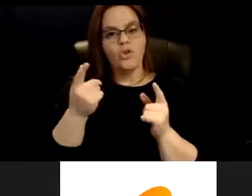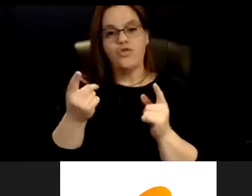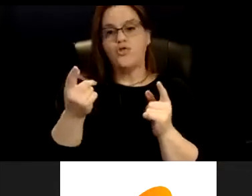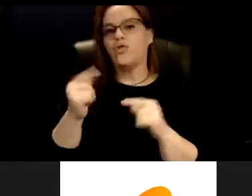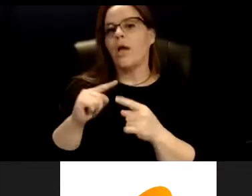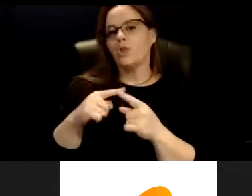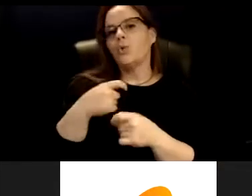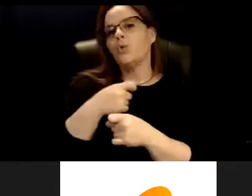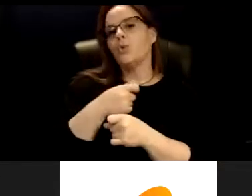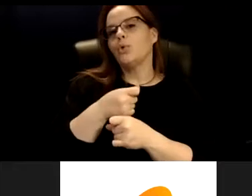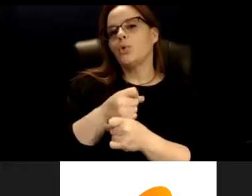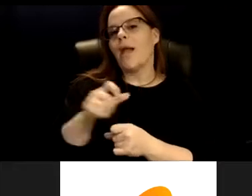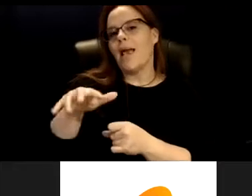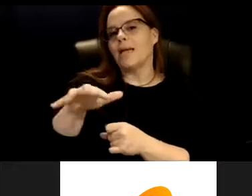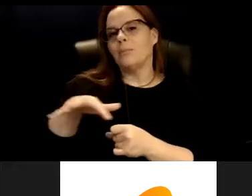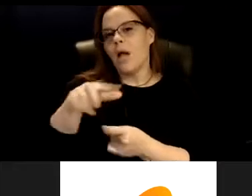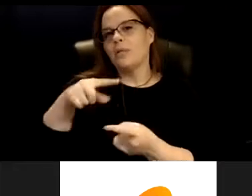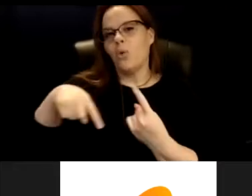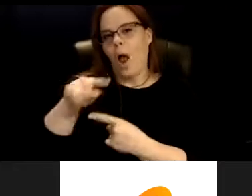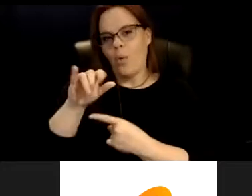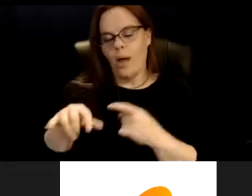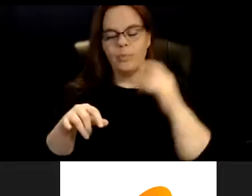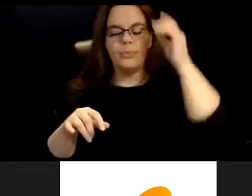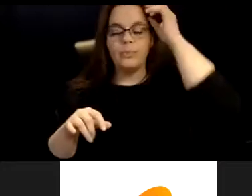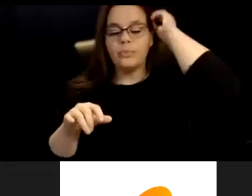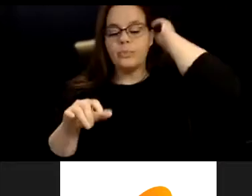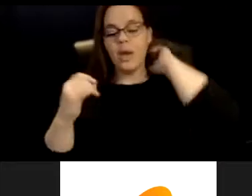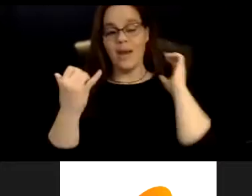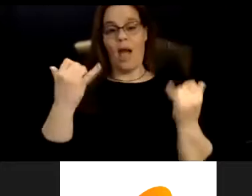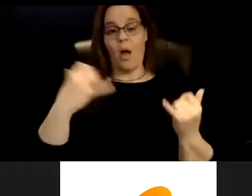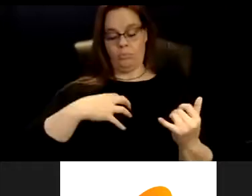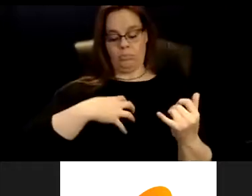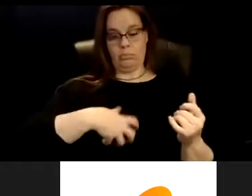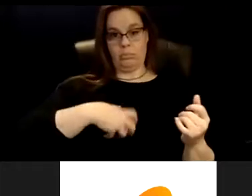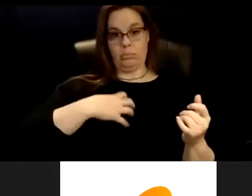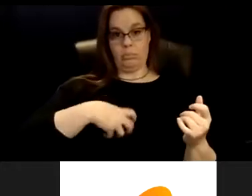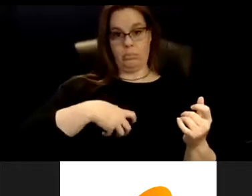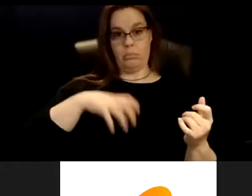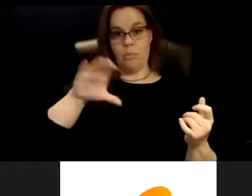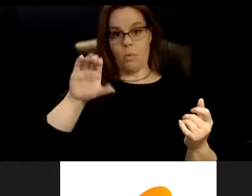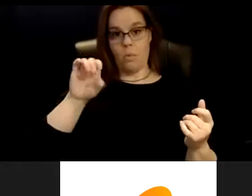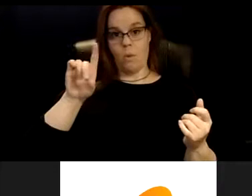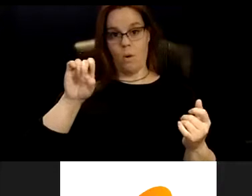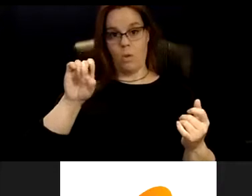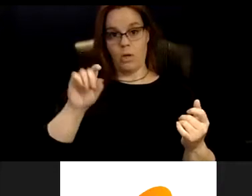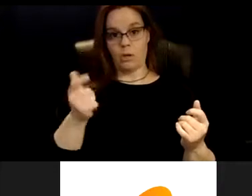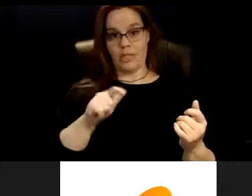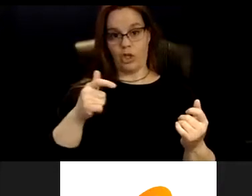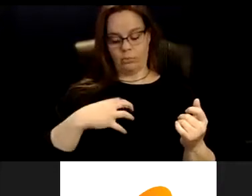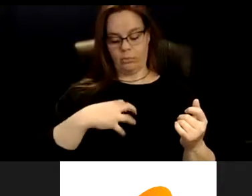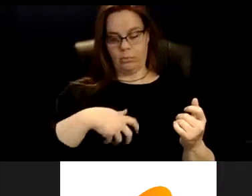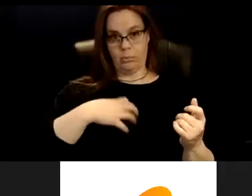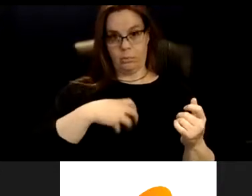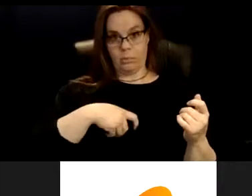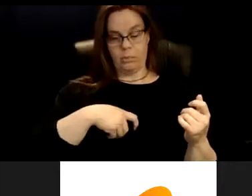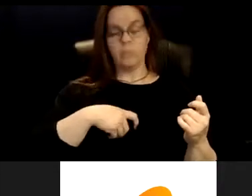of a space around that. Now, code switching is, um, more particularly used in racial